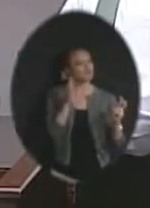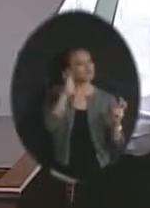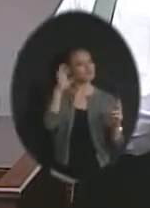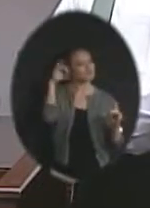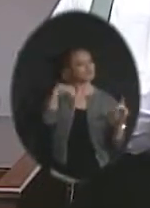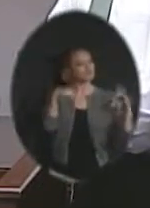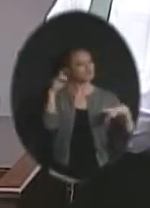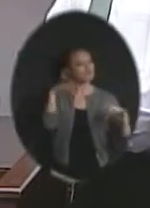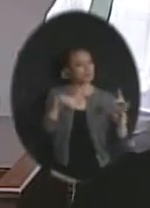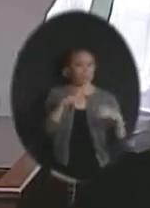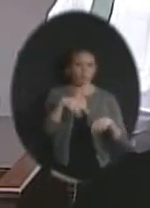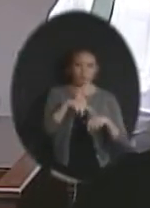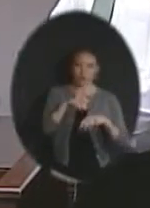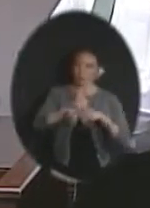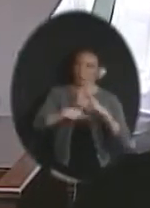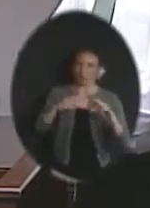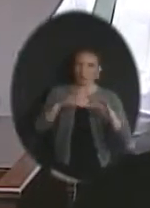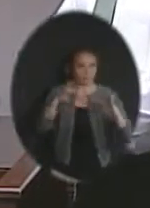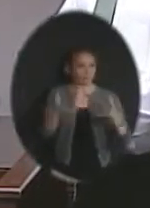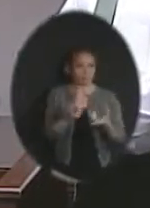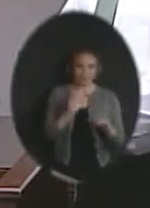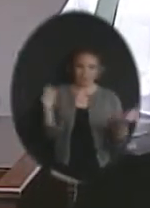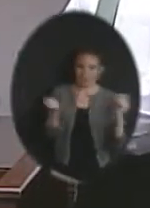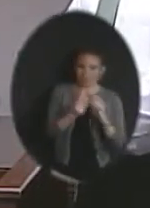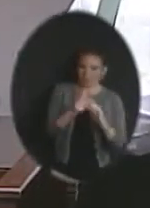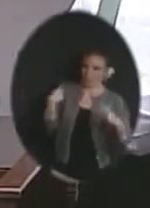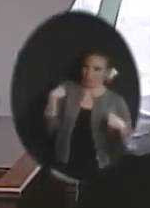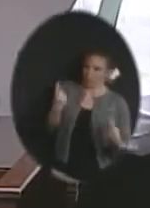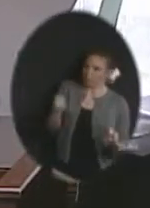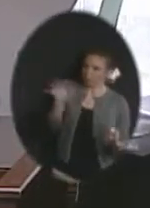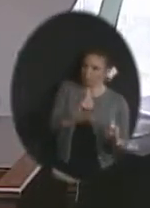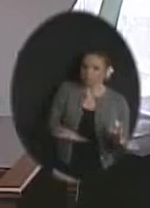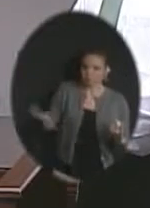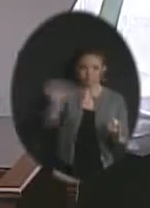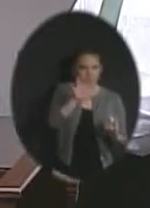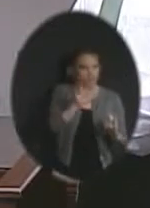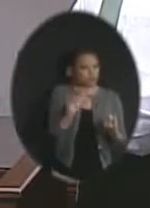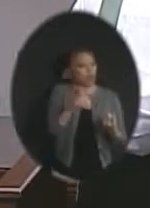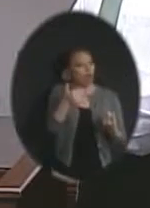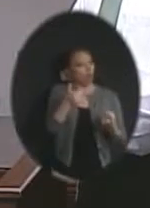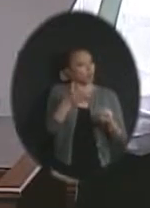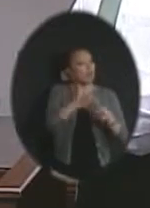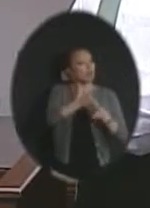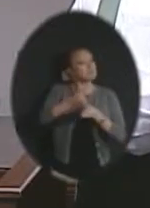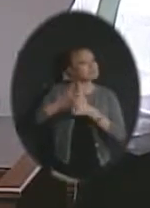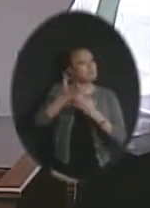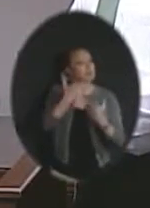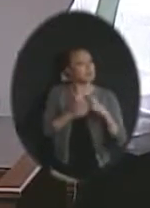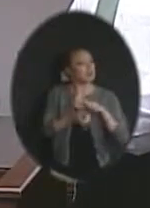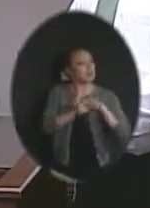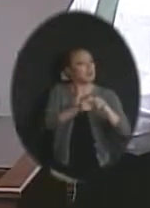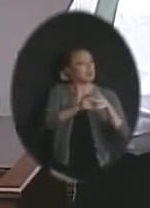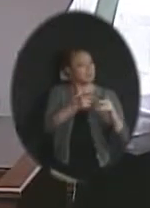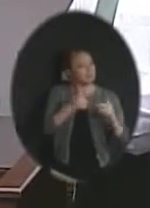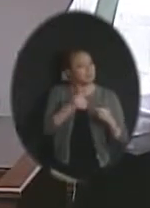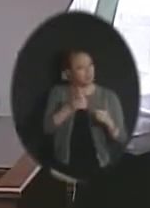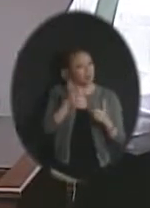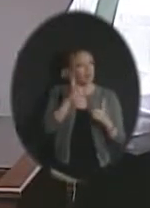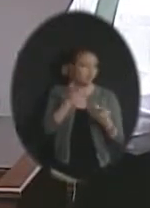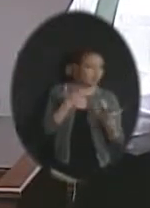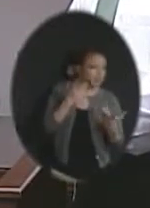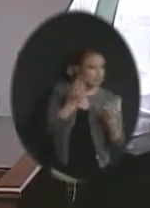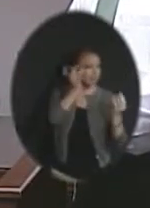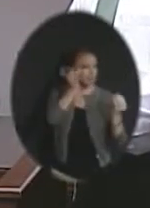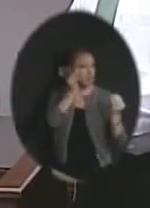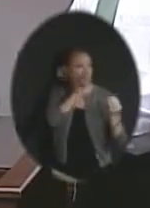the world has changed over the course of the 10 years. So there are other areas that may surface and may be of interest to be pursued in